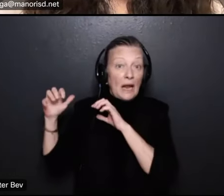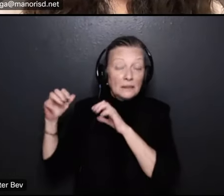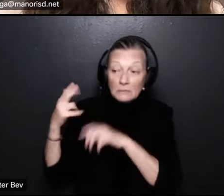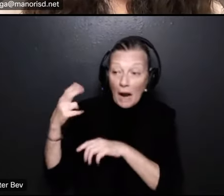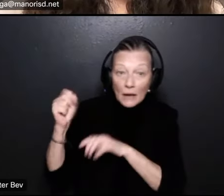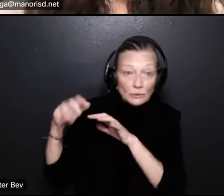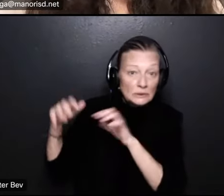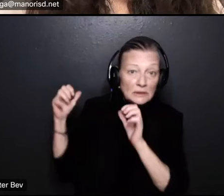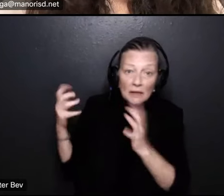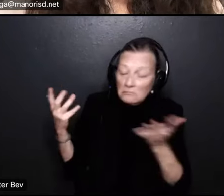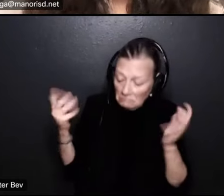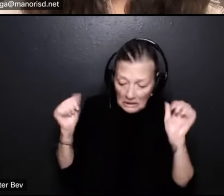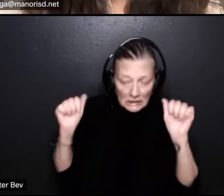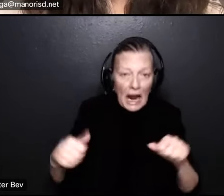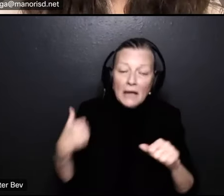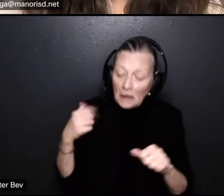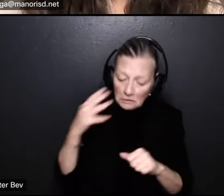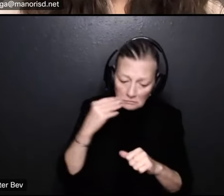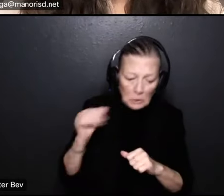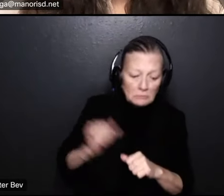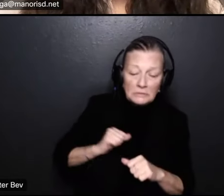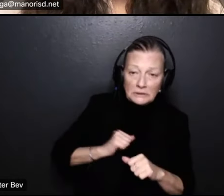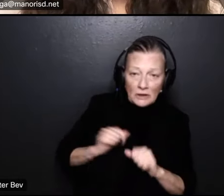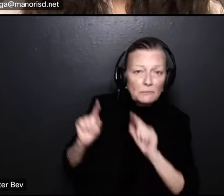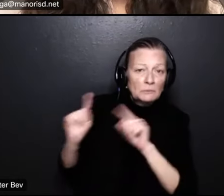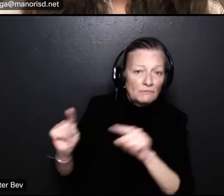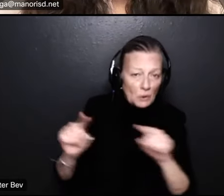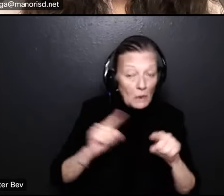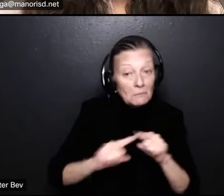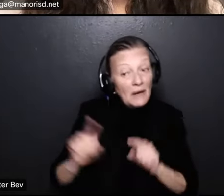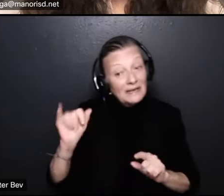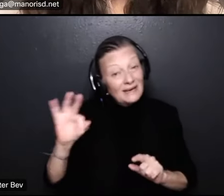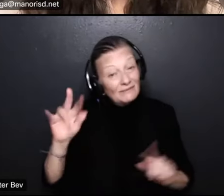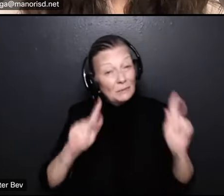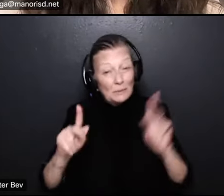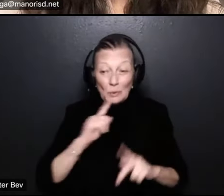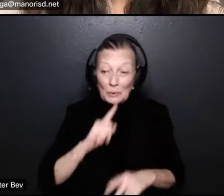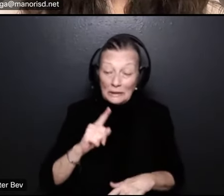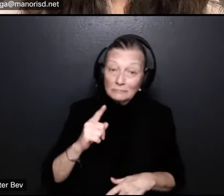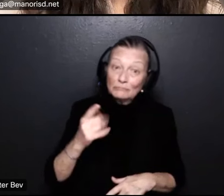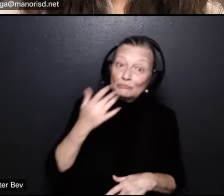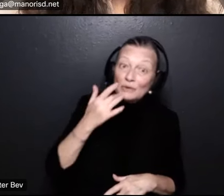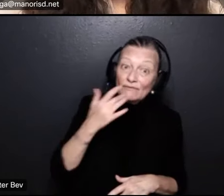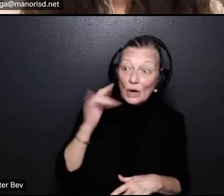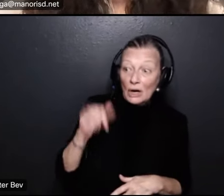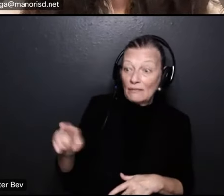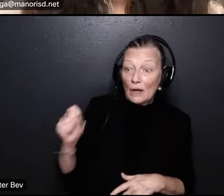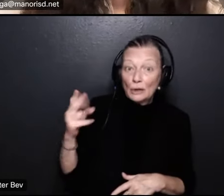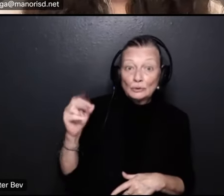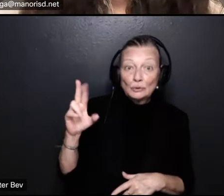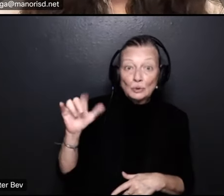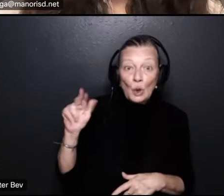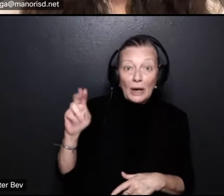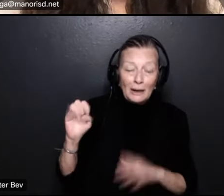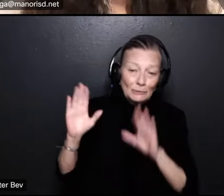it i've i've been at graduations and stadiums but if people really like the the venue that we're in at shoreline it's a great venue and think that